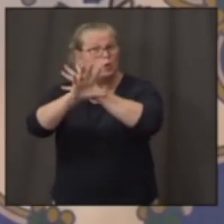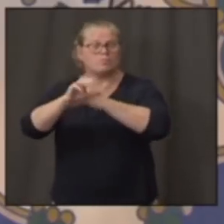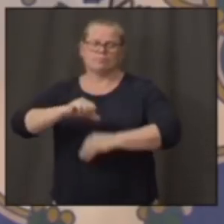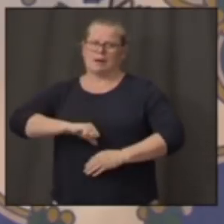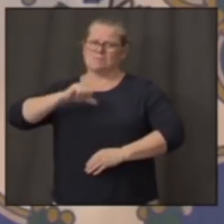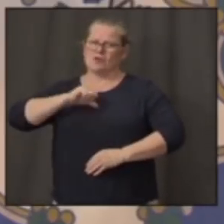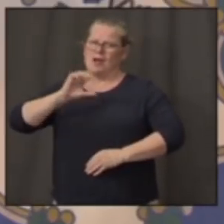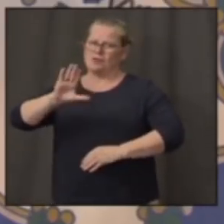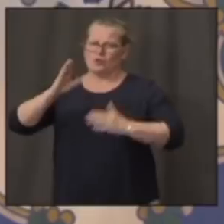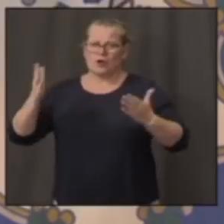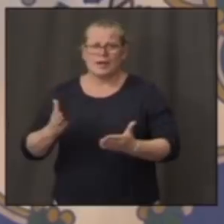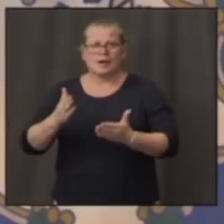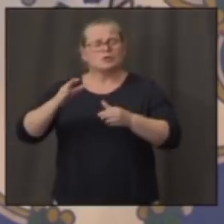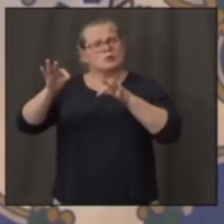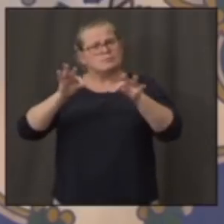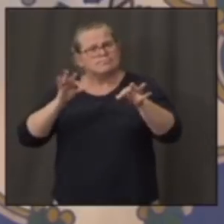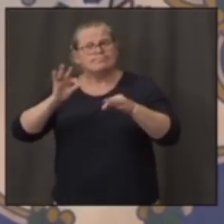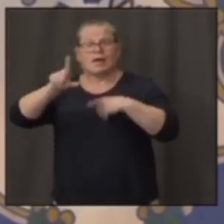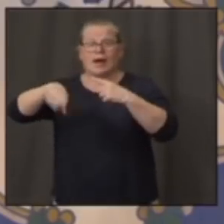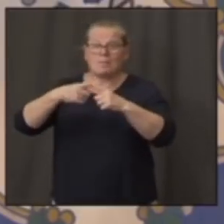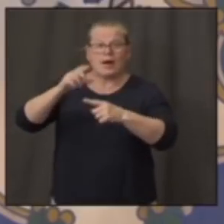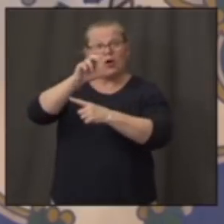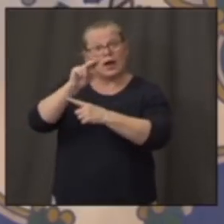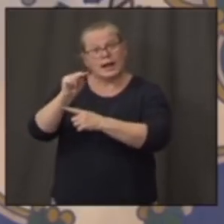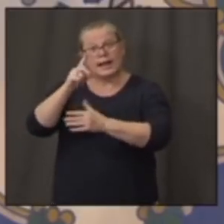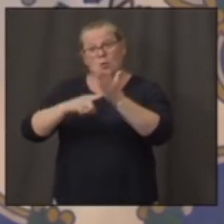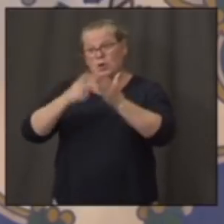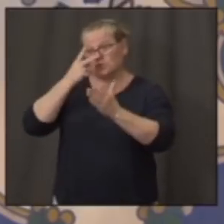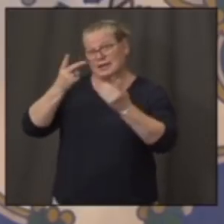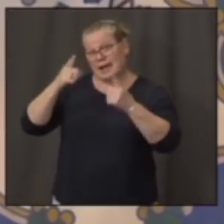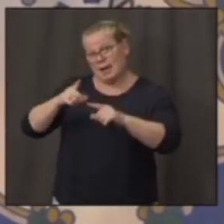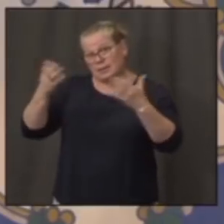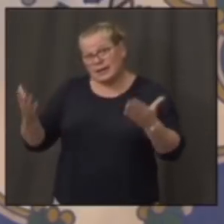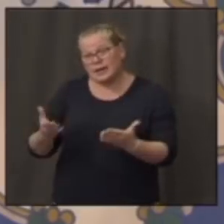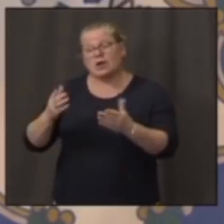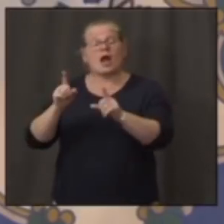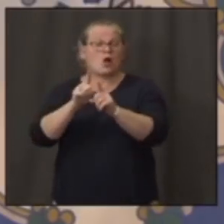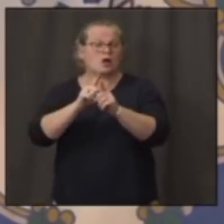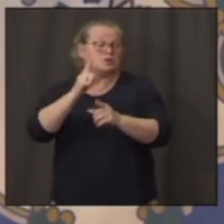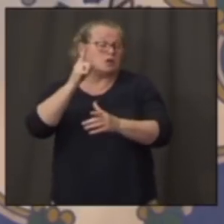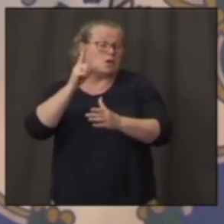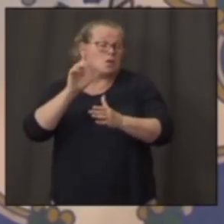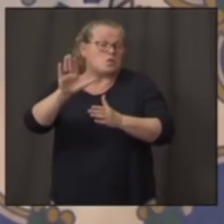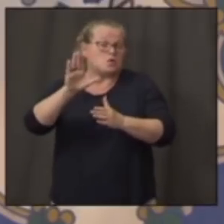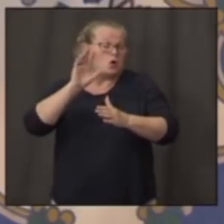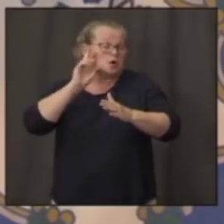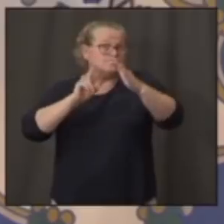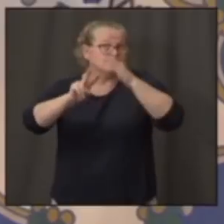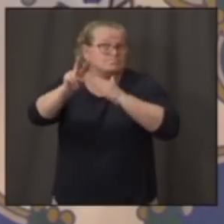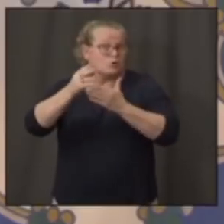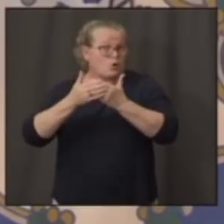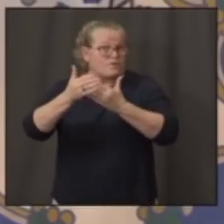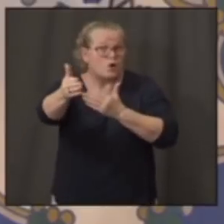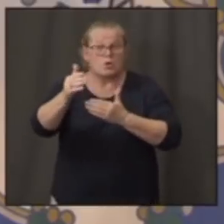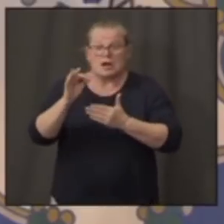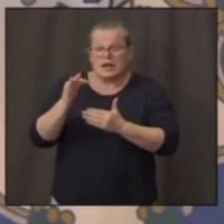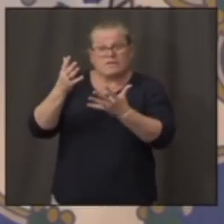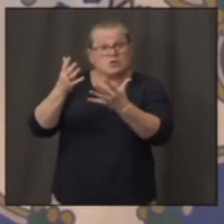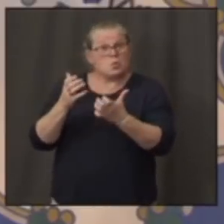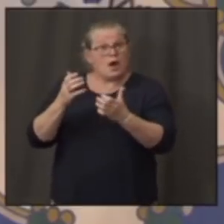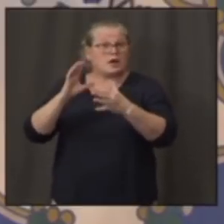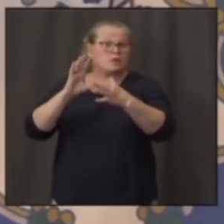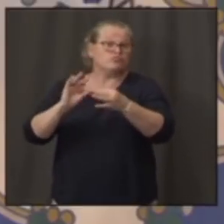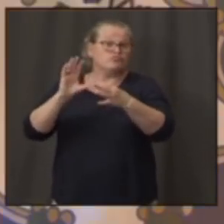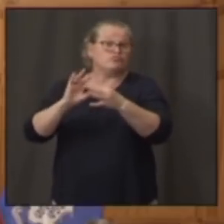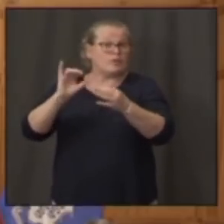going on in the state of Connecticut, and more broadly, what you see going forward. And if you'd like to say a few things, that'd be great, or we can open it up to our